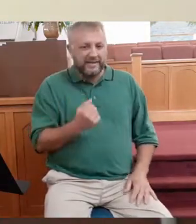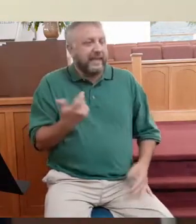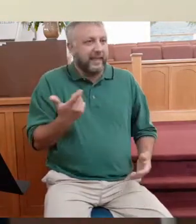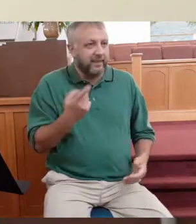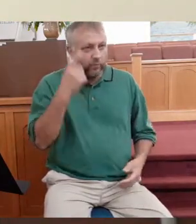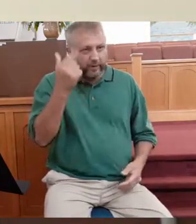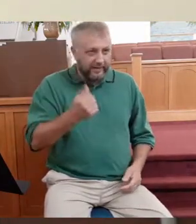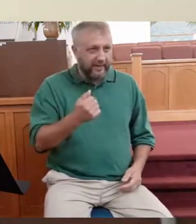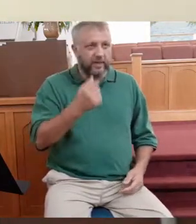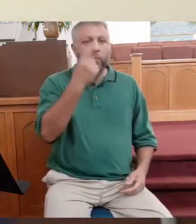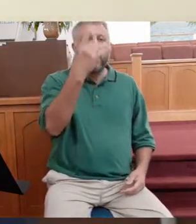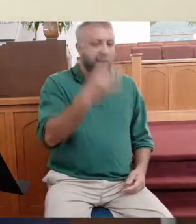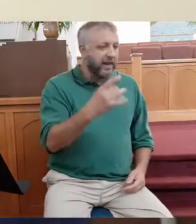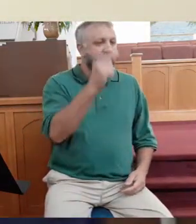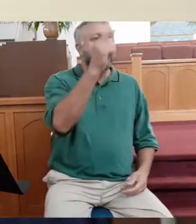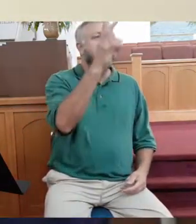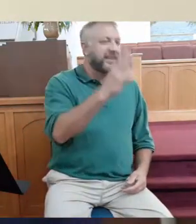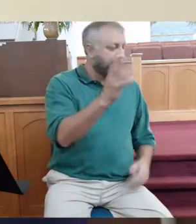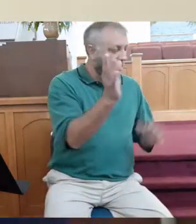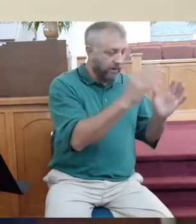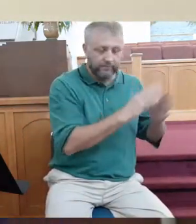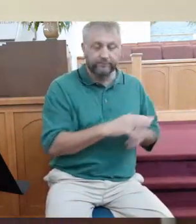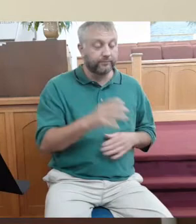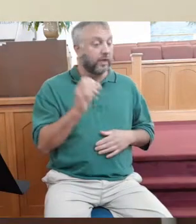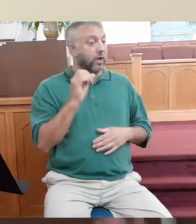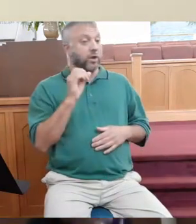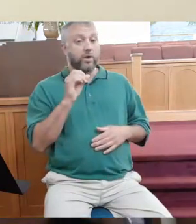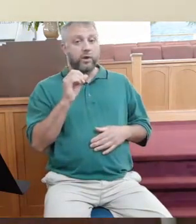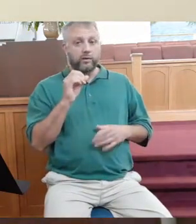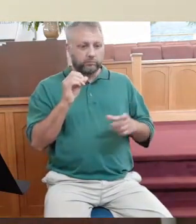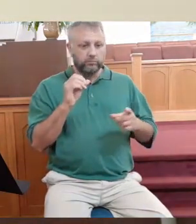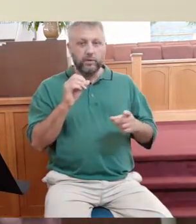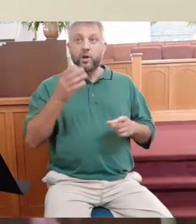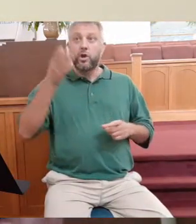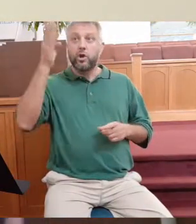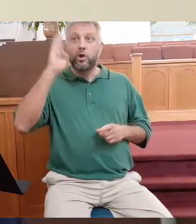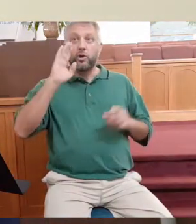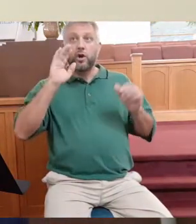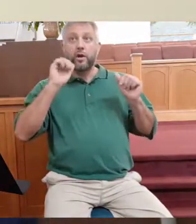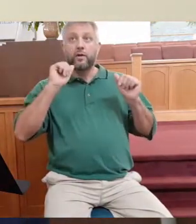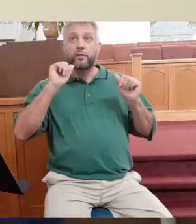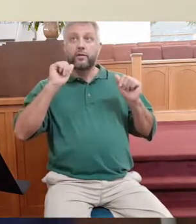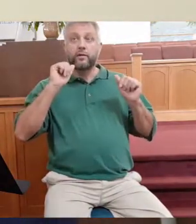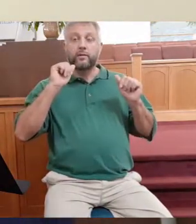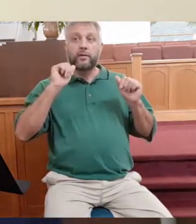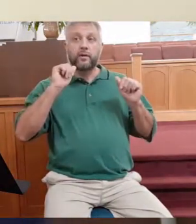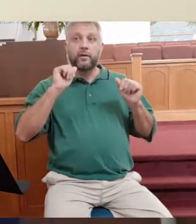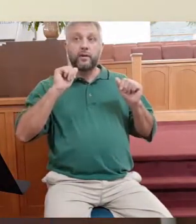to. That God gave the man who sinned a thousand times the same grace as the man who sinned ten times.